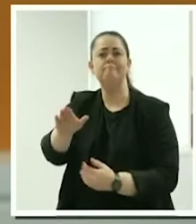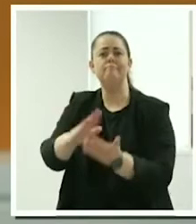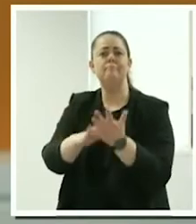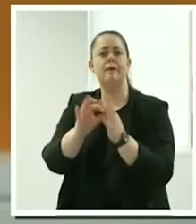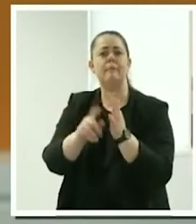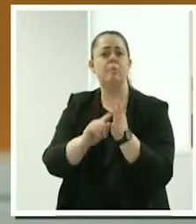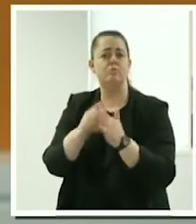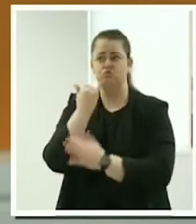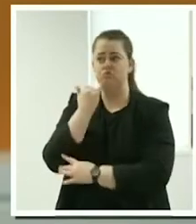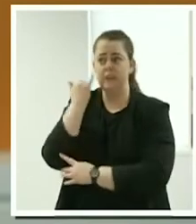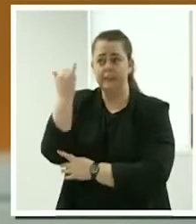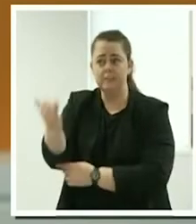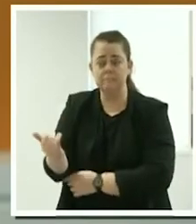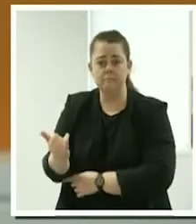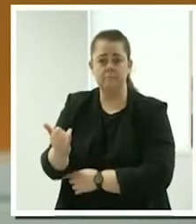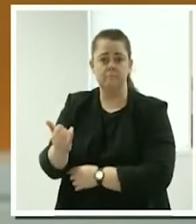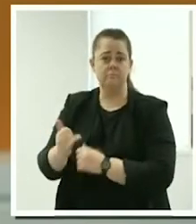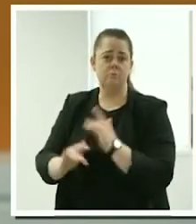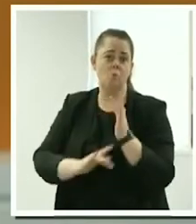phone call.